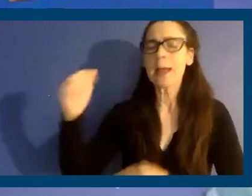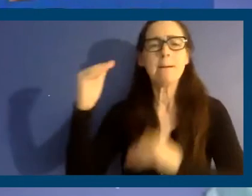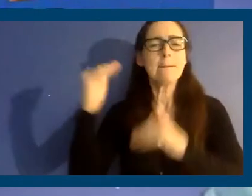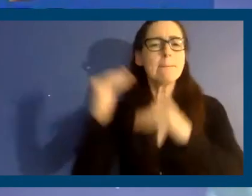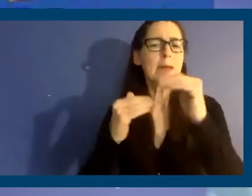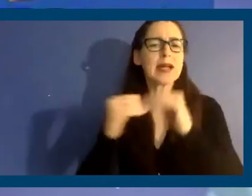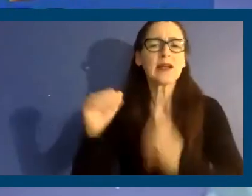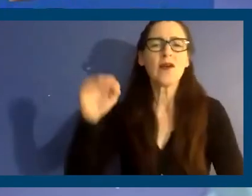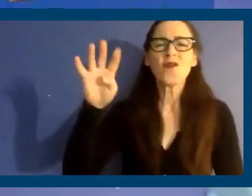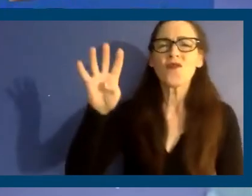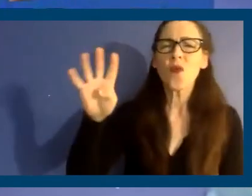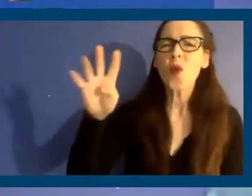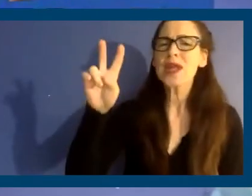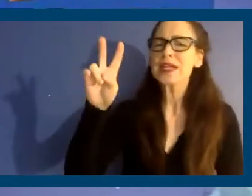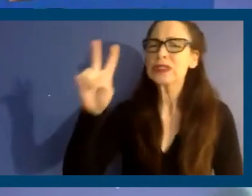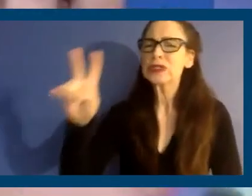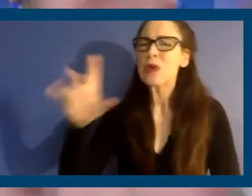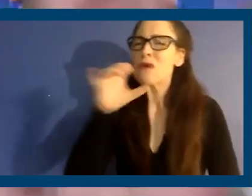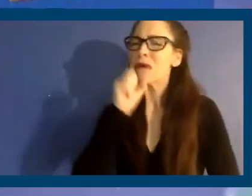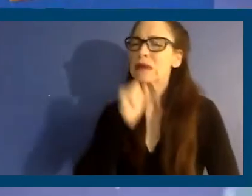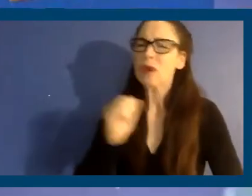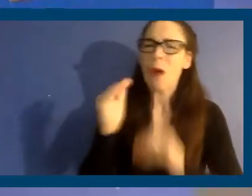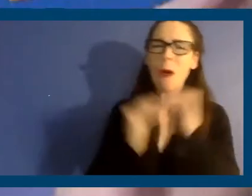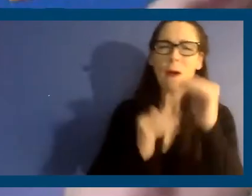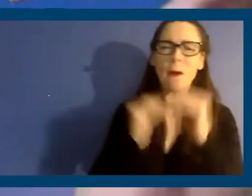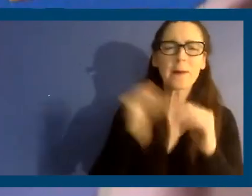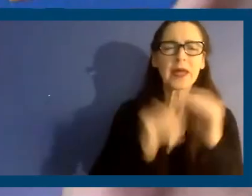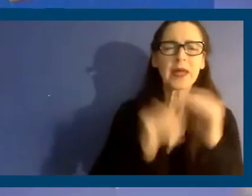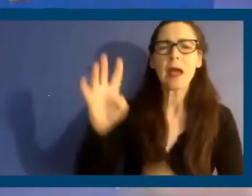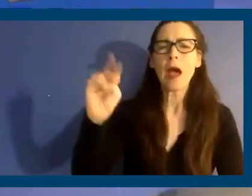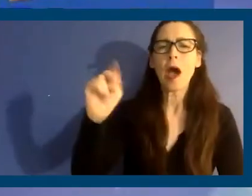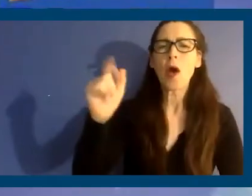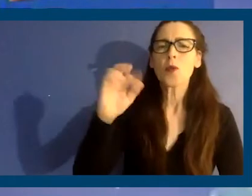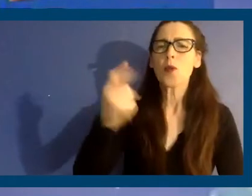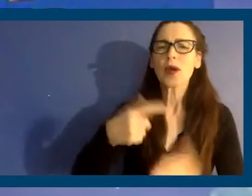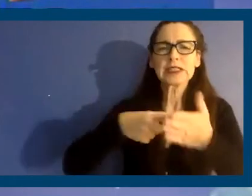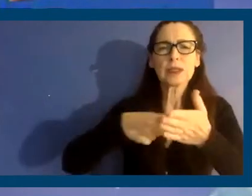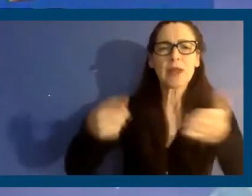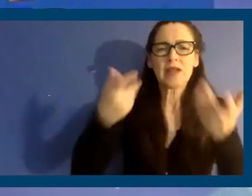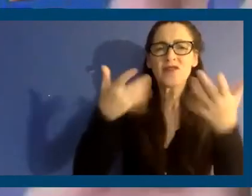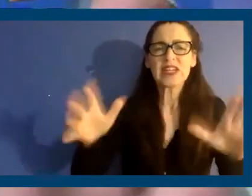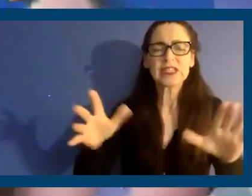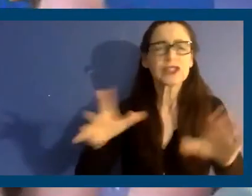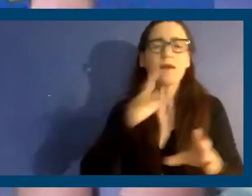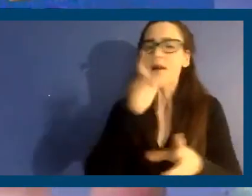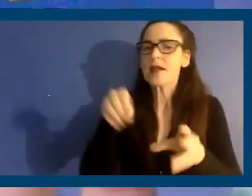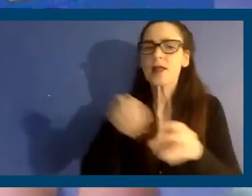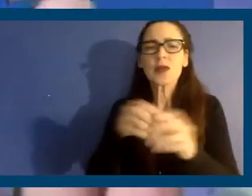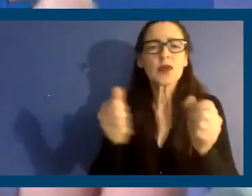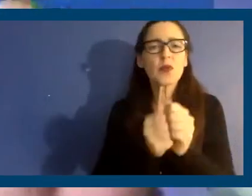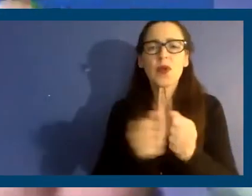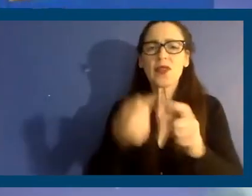42 years old, that the mortgage has been paid out, and they're exempt from rent control. The third